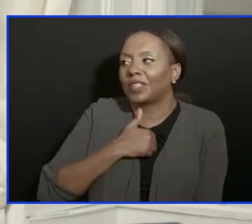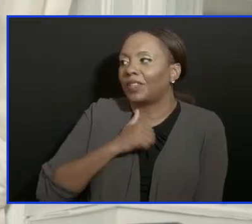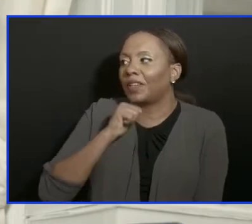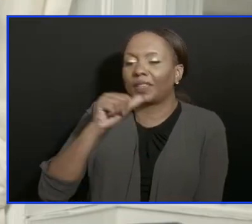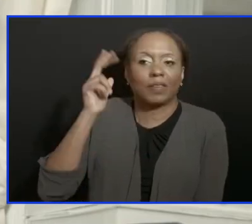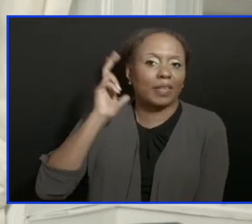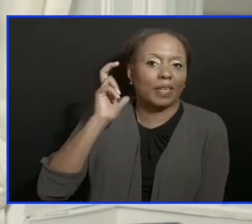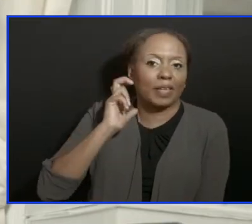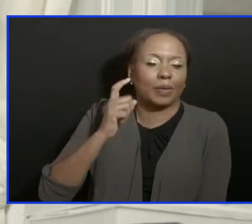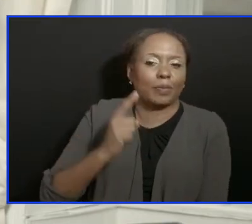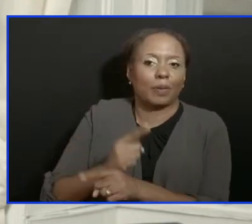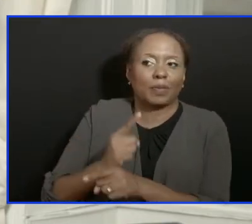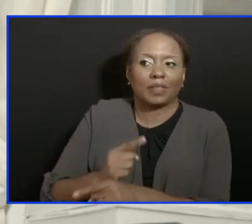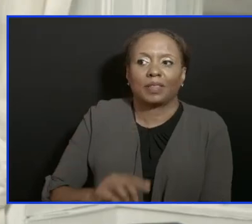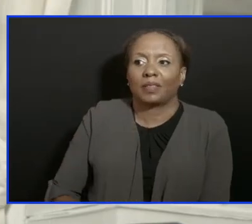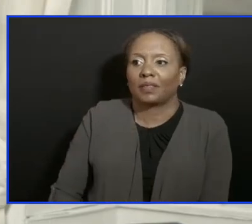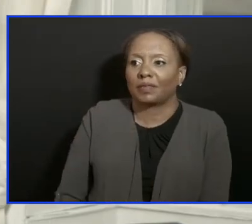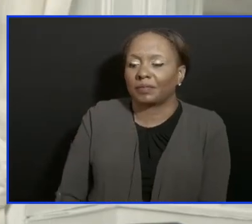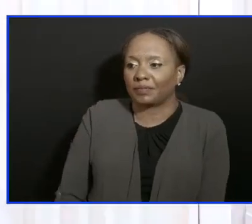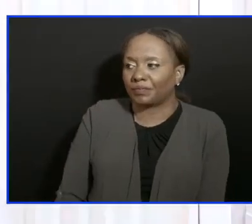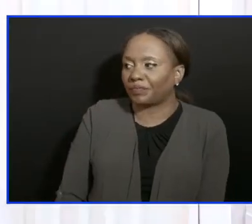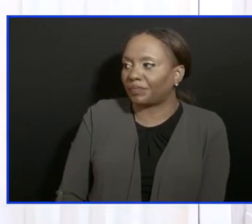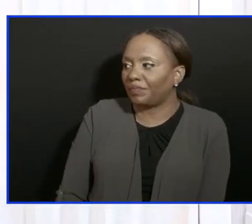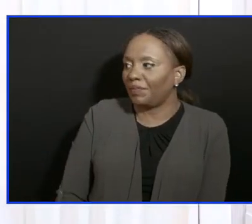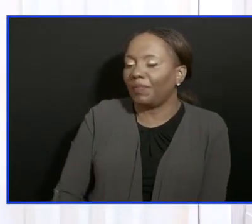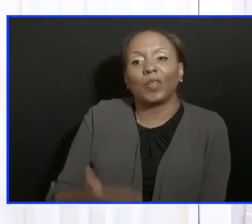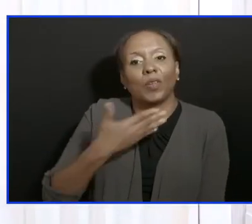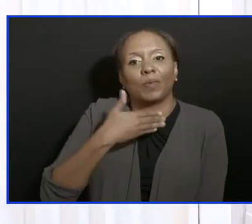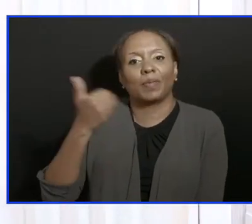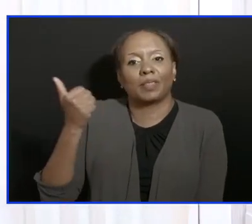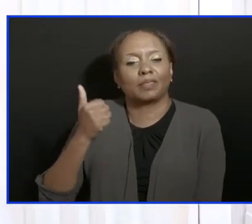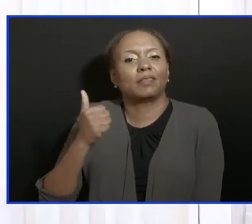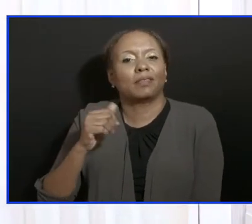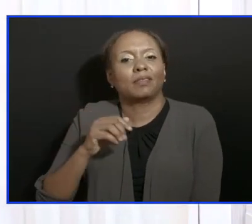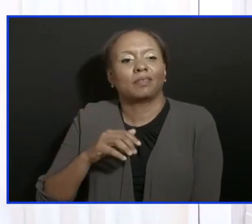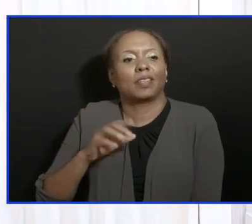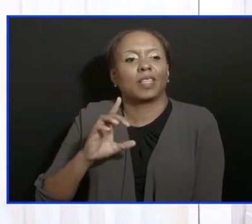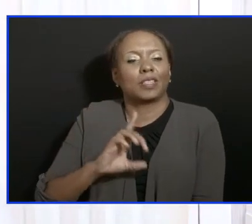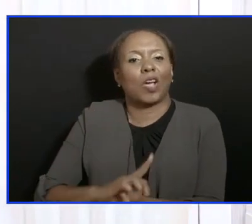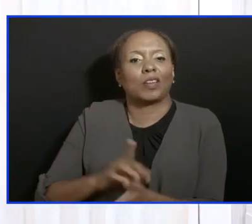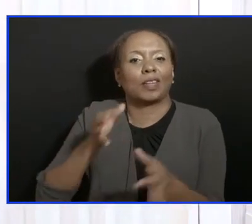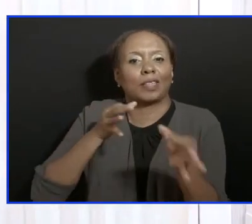I'm sorry. I just want, because I think it's better that it comes from a doctor and not just me.